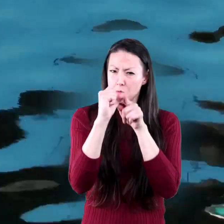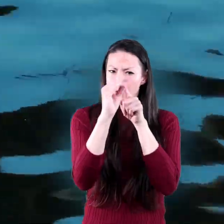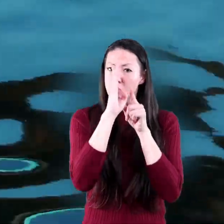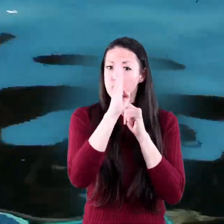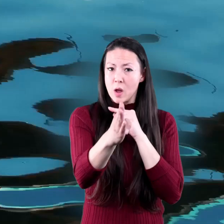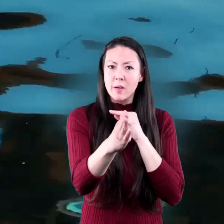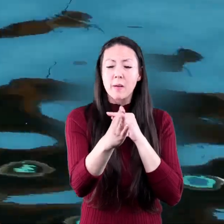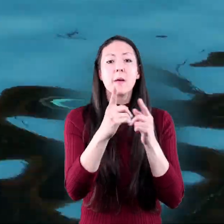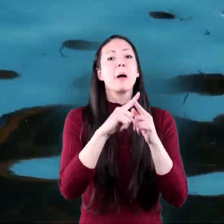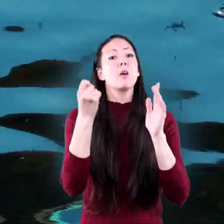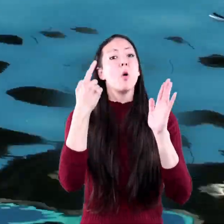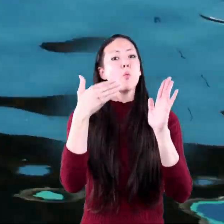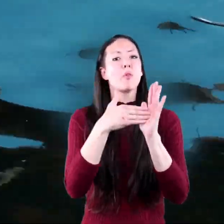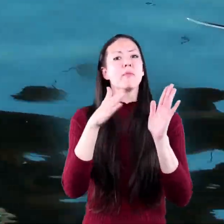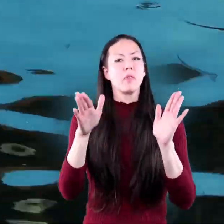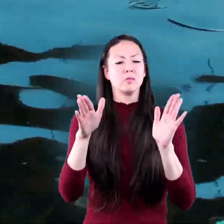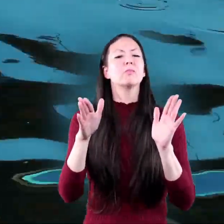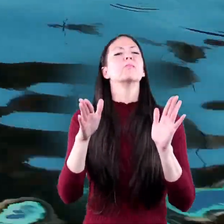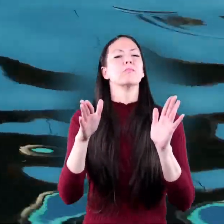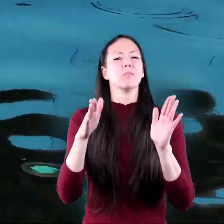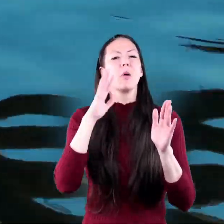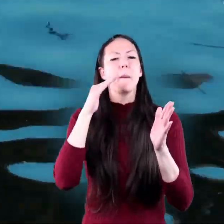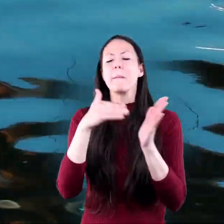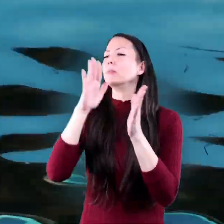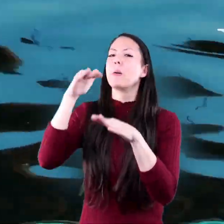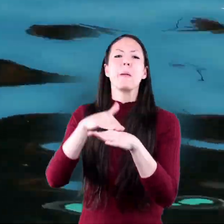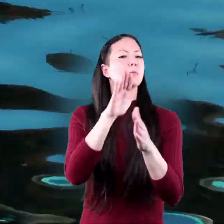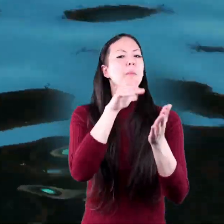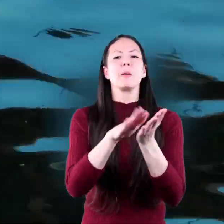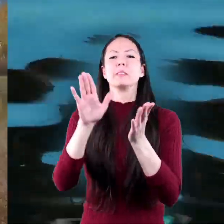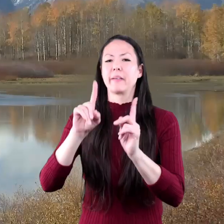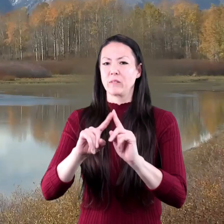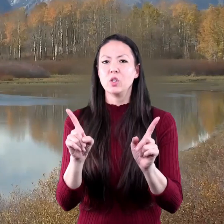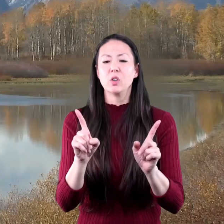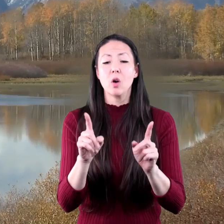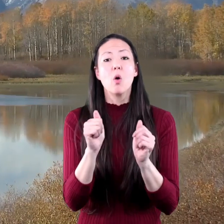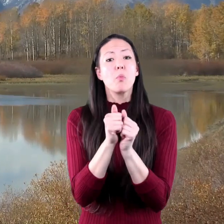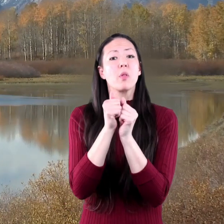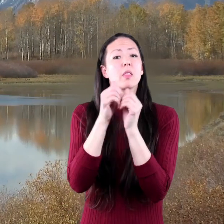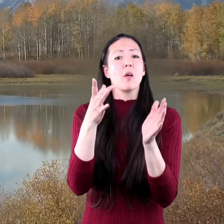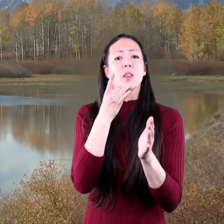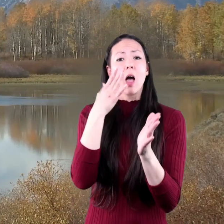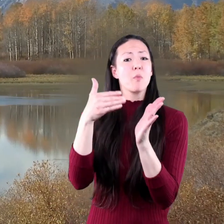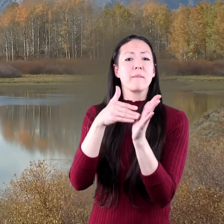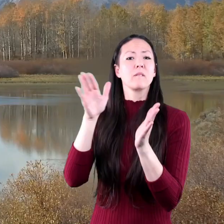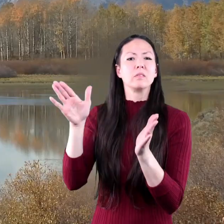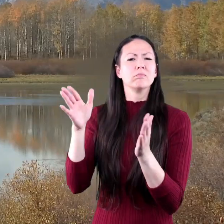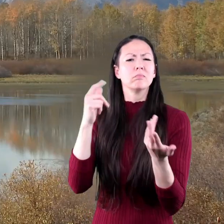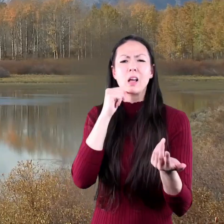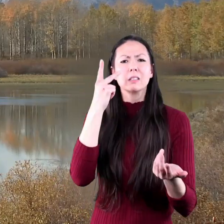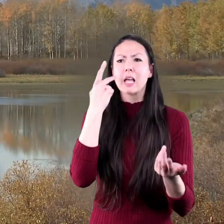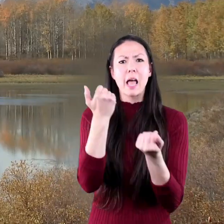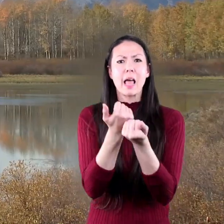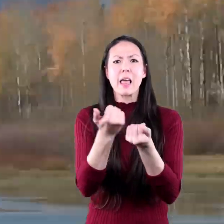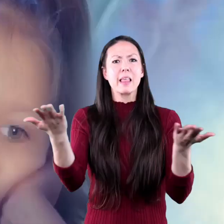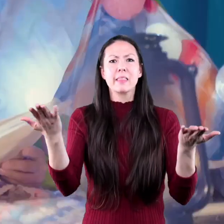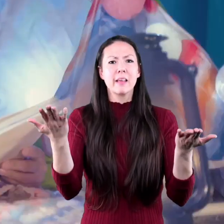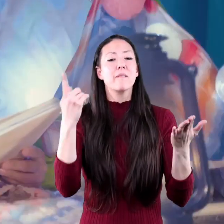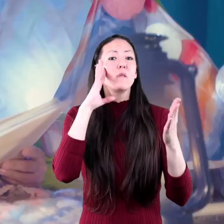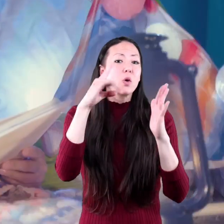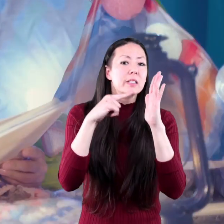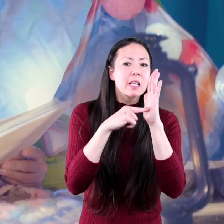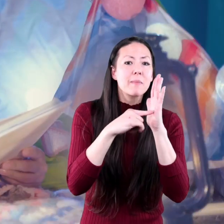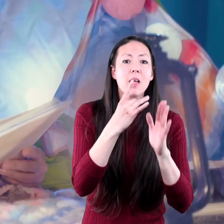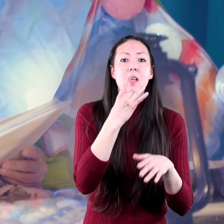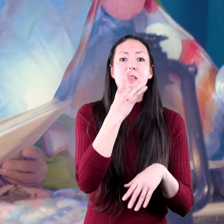but reflection occurs when light waves bounce off a surface. Without light reflection, we could not see things. For